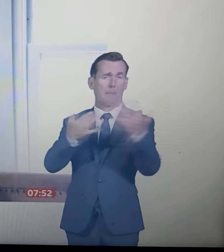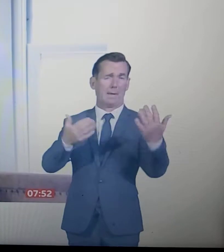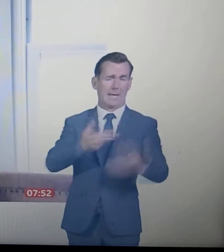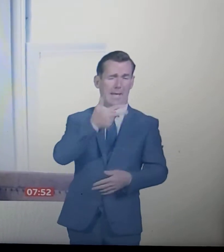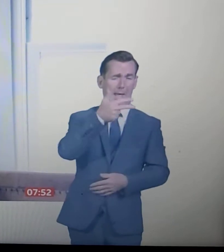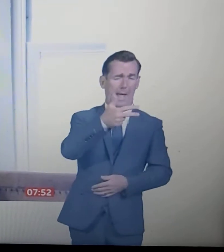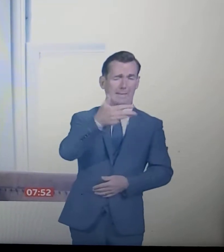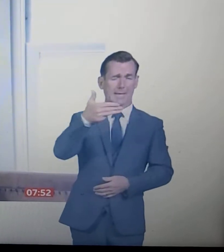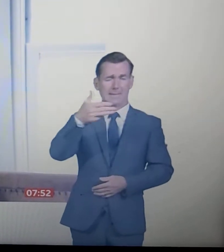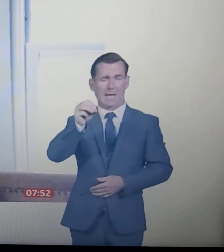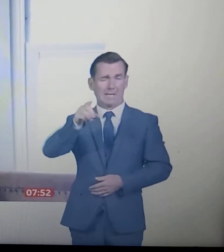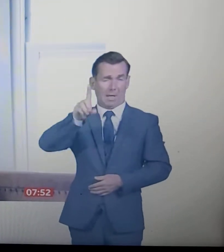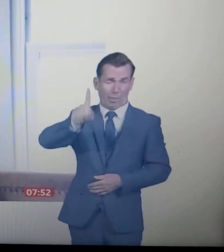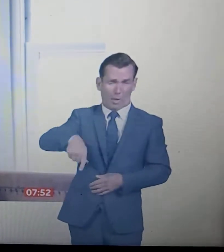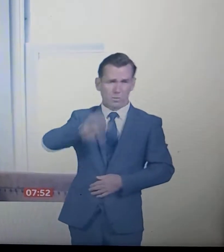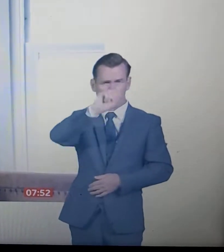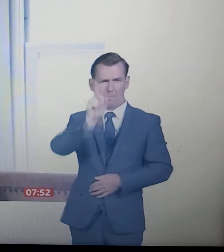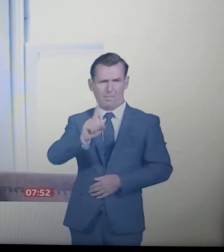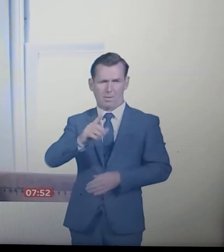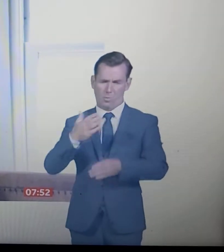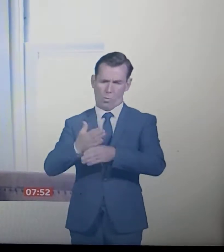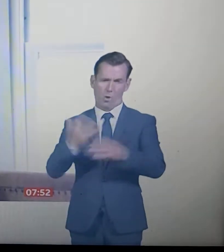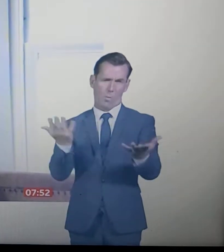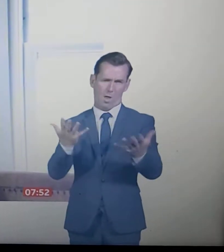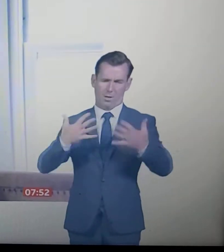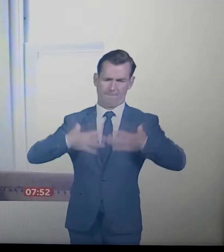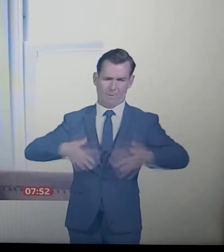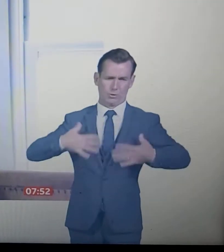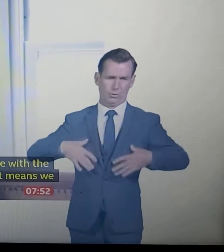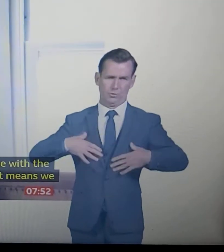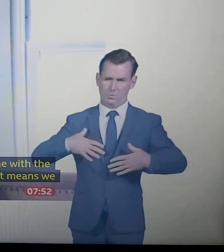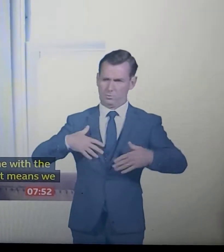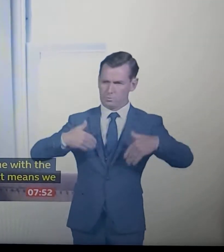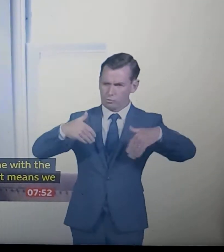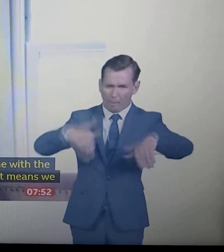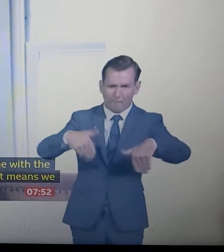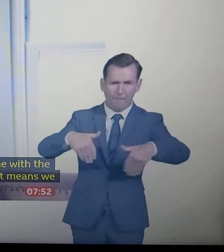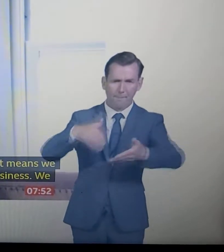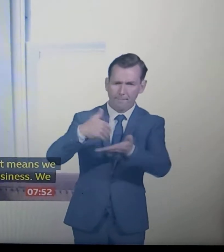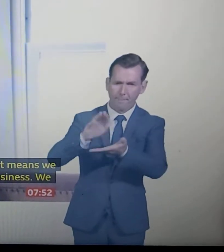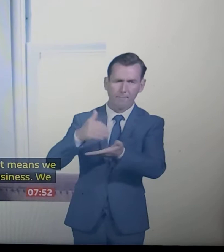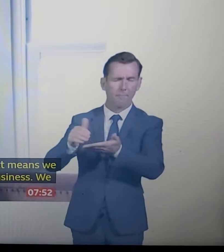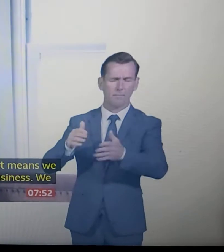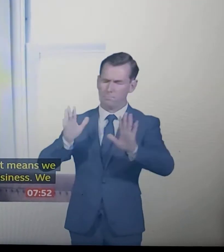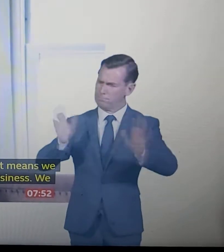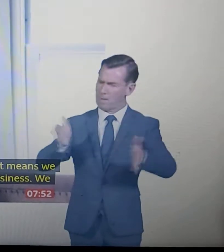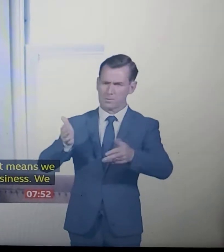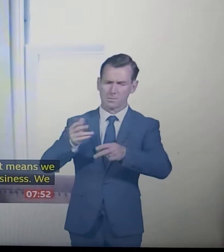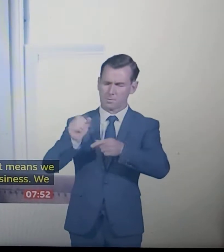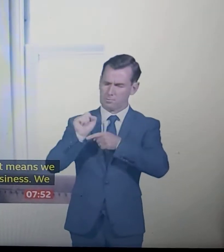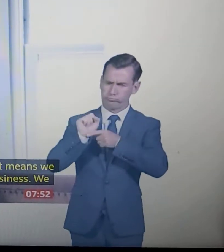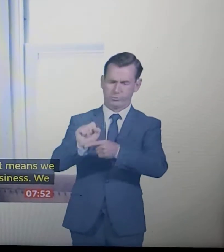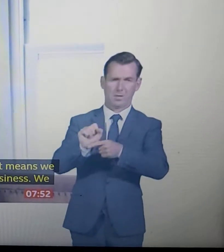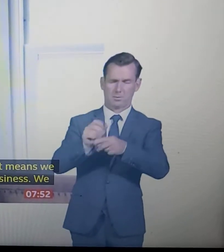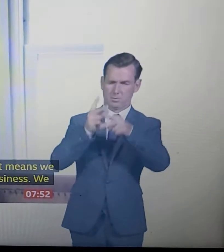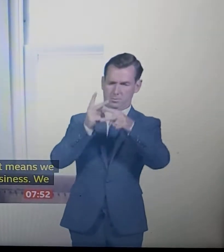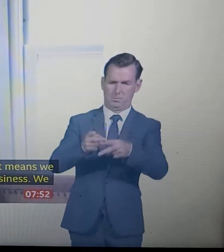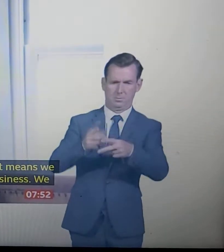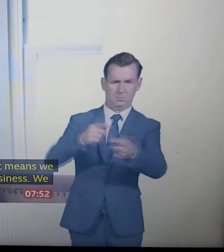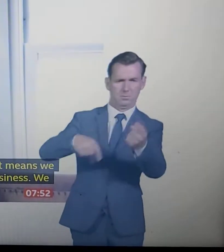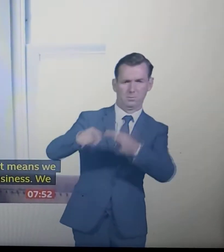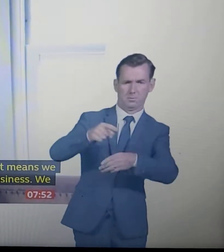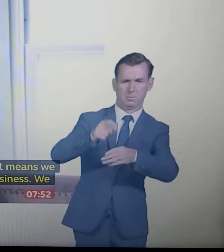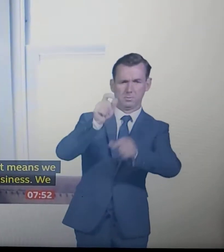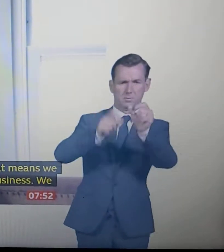within the UK in the fashion industry. As you said, a lot of that is retail. And we need to make sure where we can that we're protecting those jobs, that we're supporting businesses,